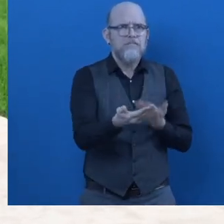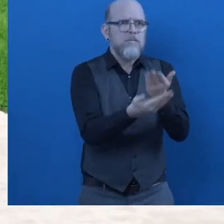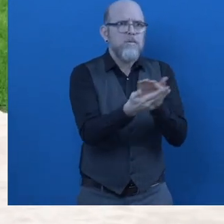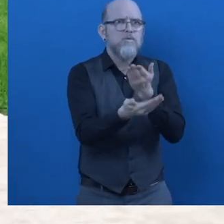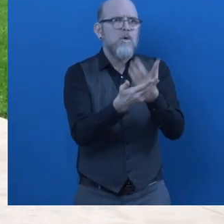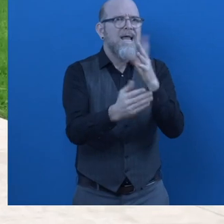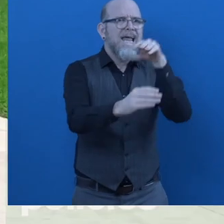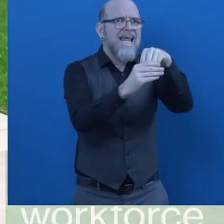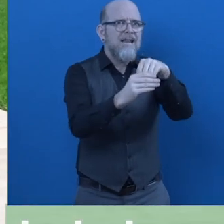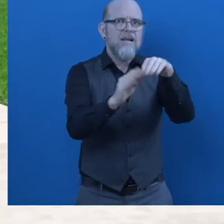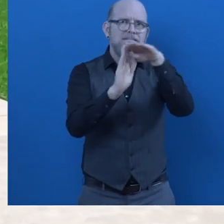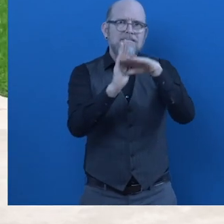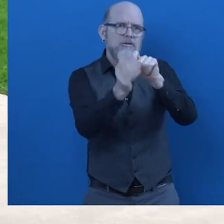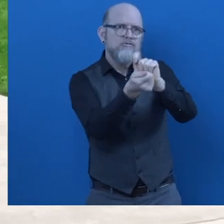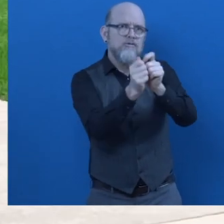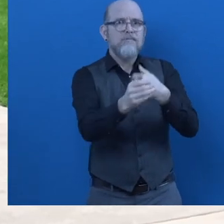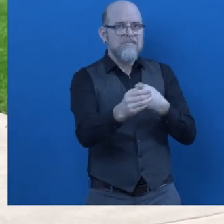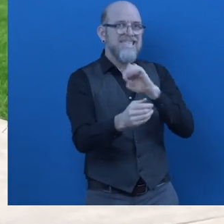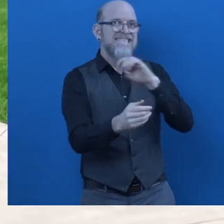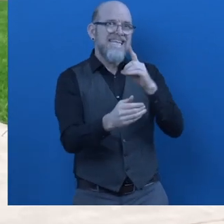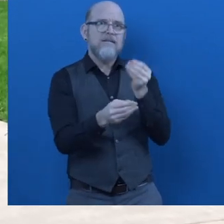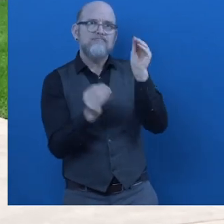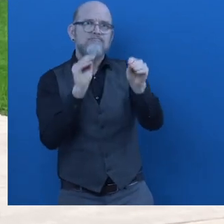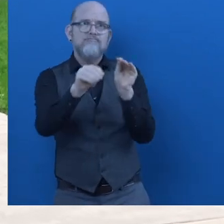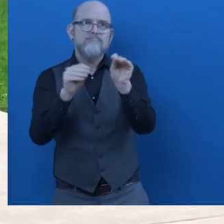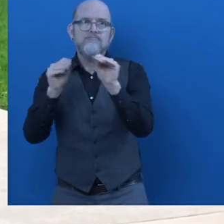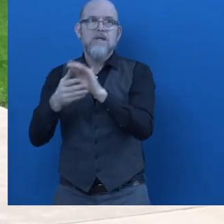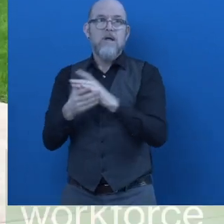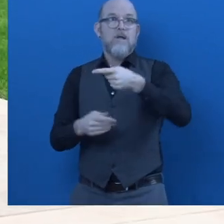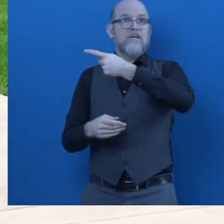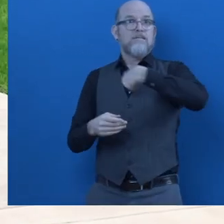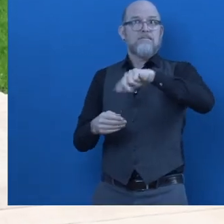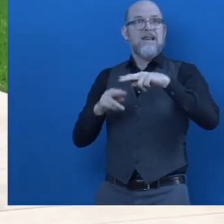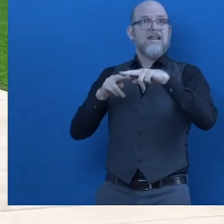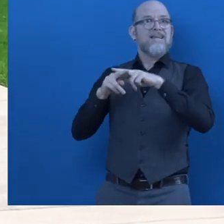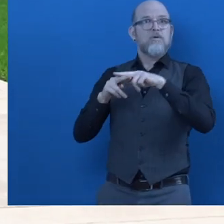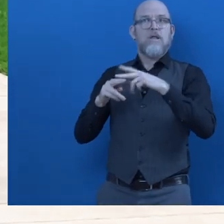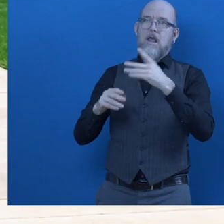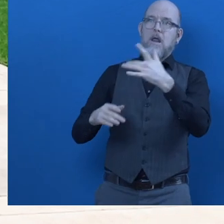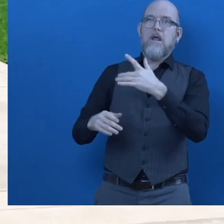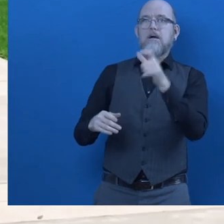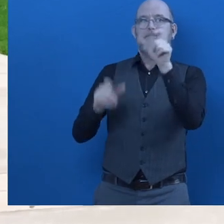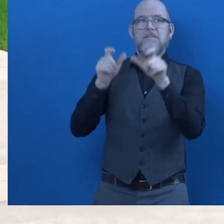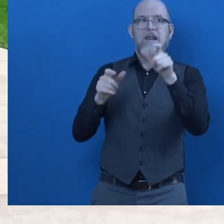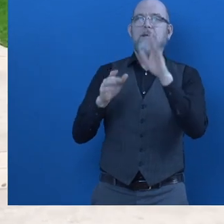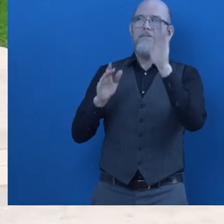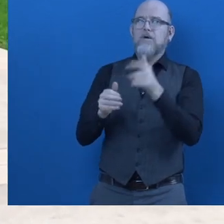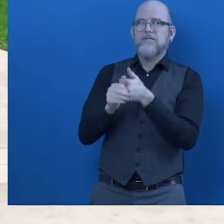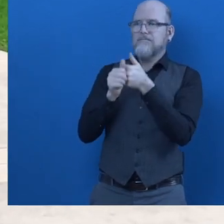inclusive workforce policies. Let's take a joke out our nation's civil rights,